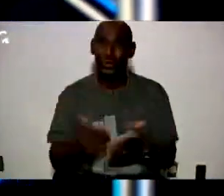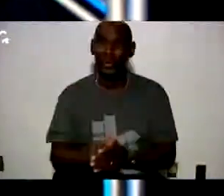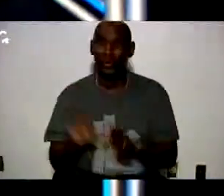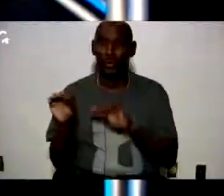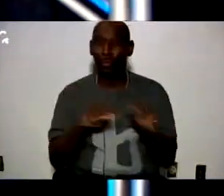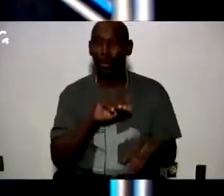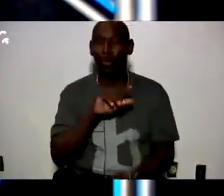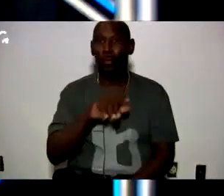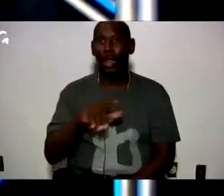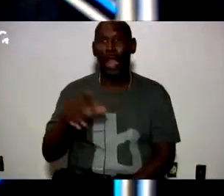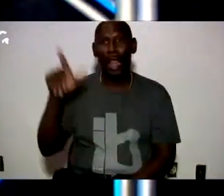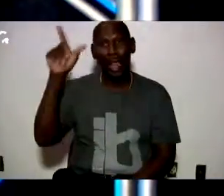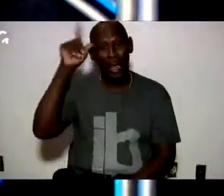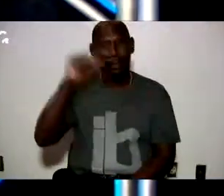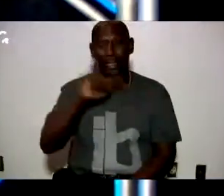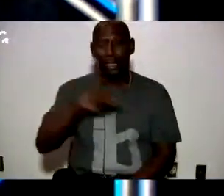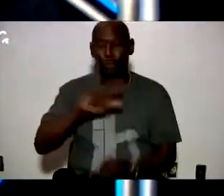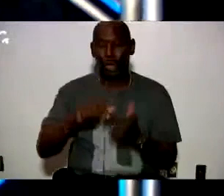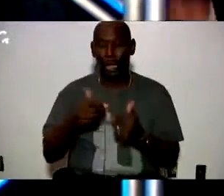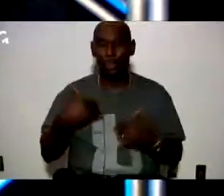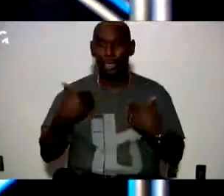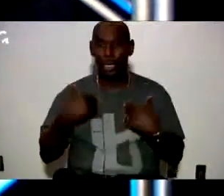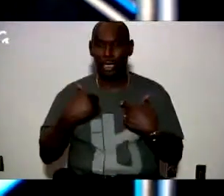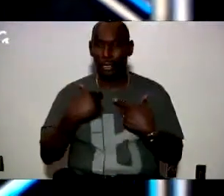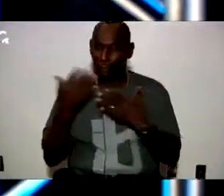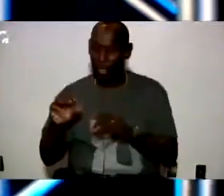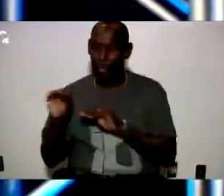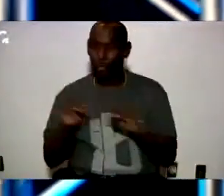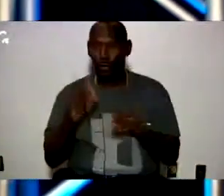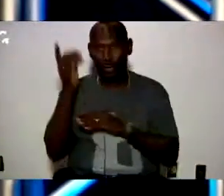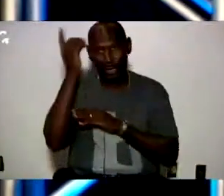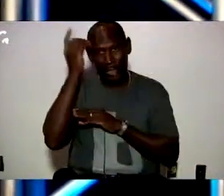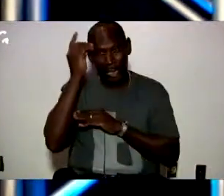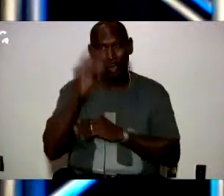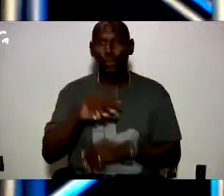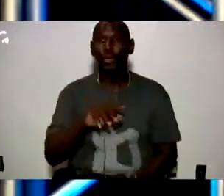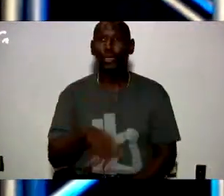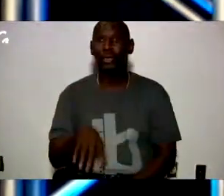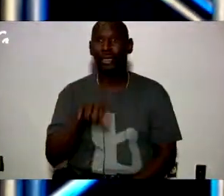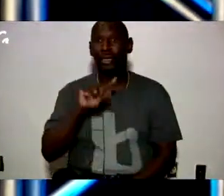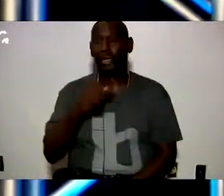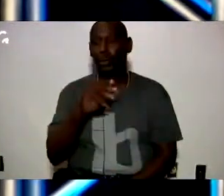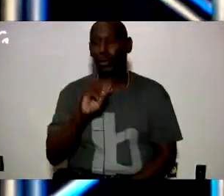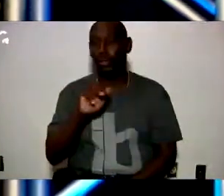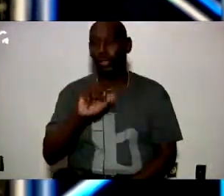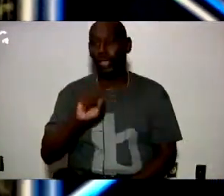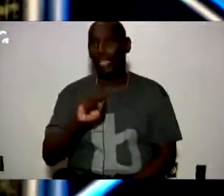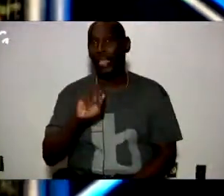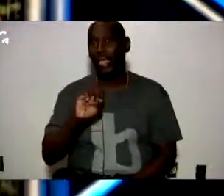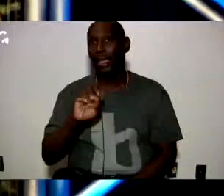we moved to Lubbock, Texas when I was real young. Then we moved to Dallas. And that picture, Thomas Edison. Believe it or not, Thomas Edison was a...